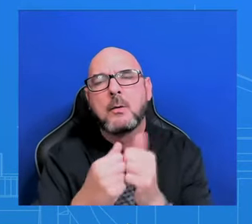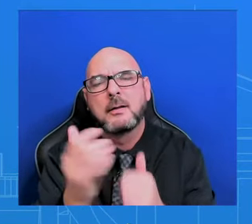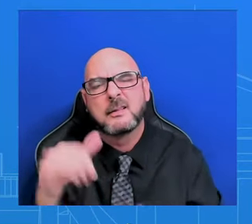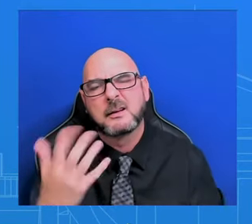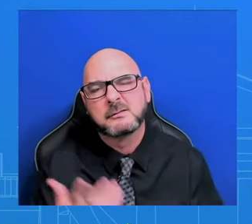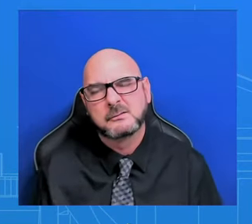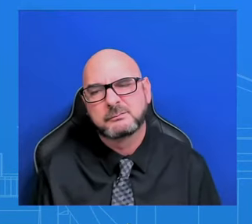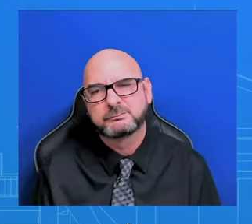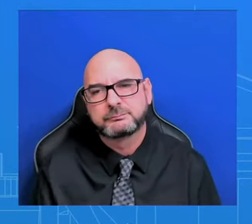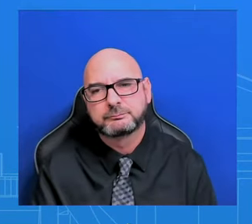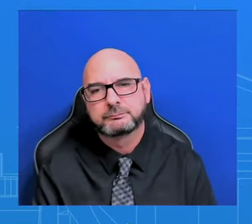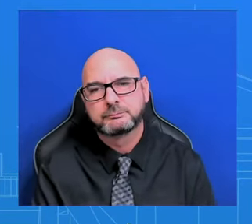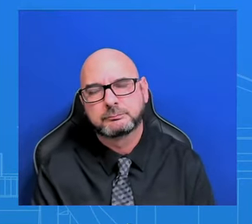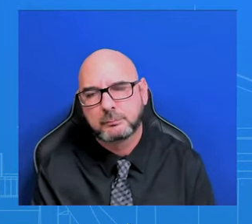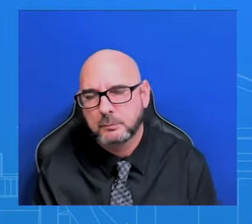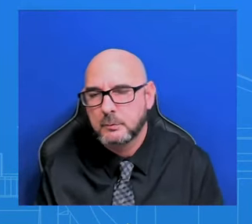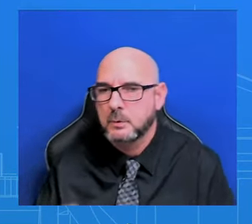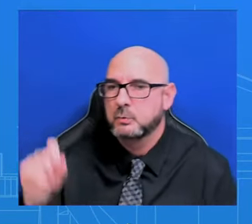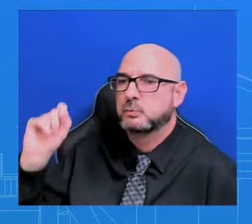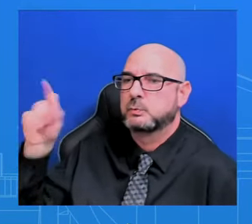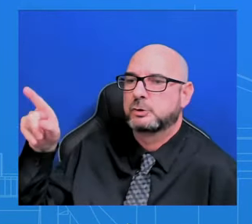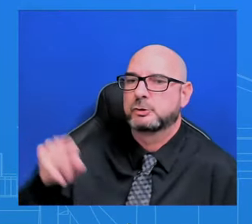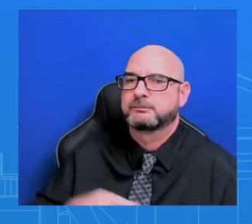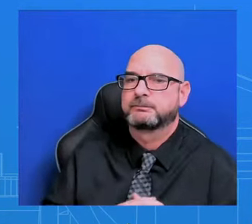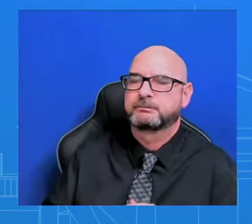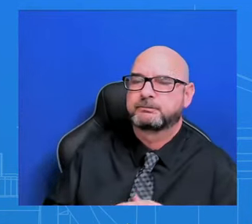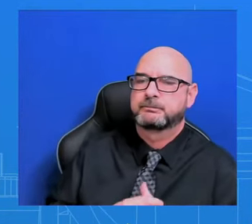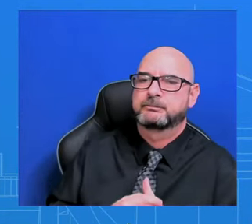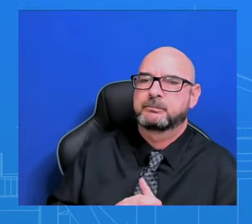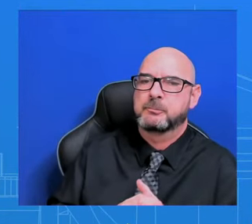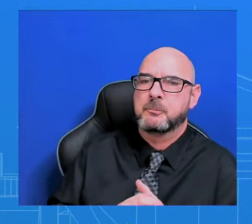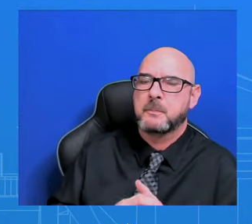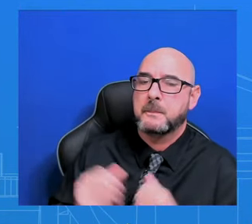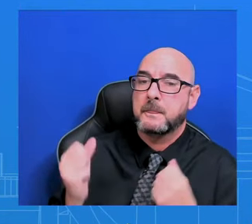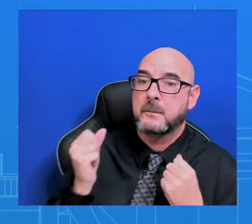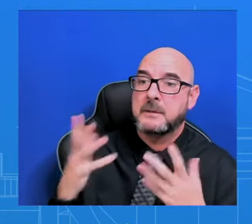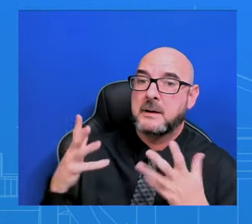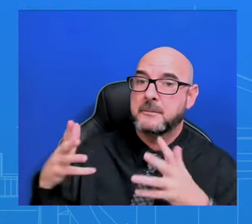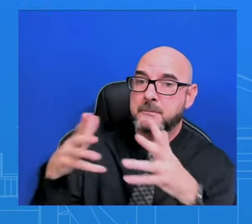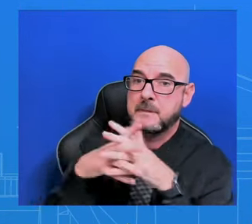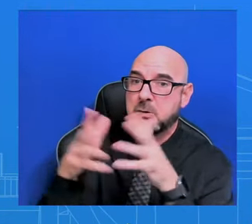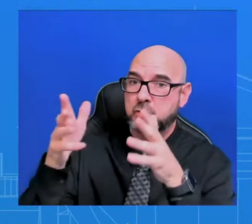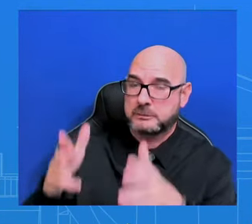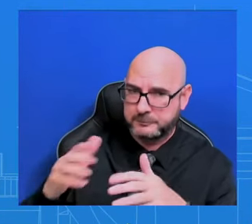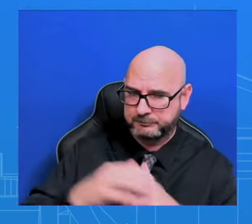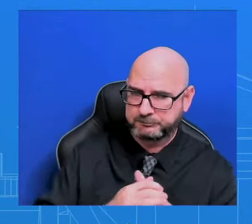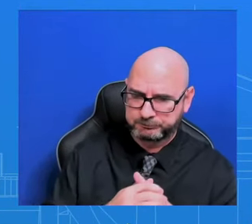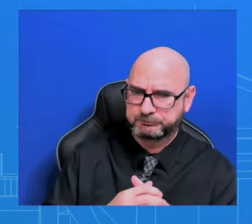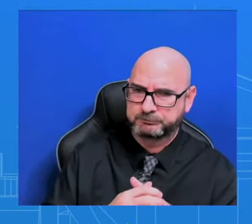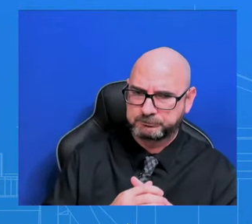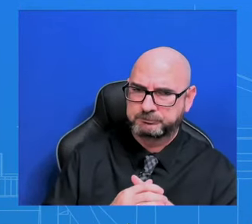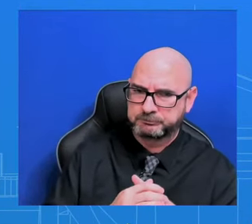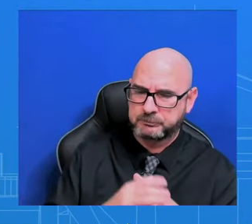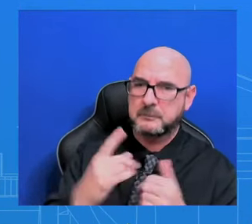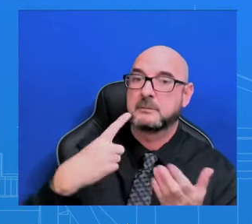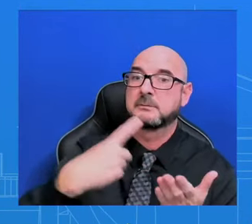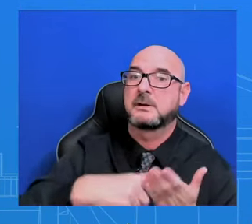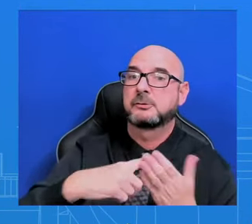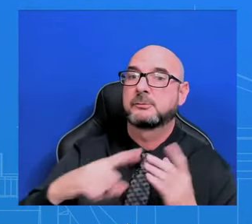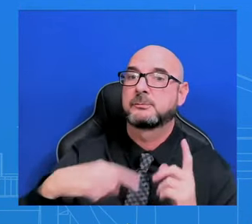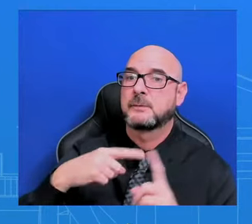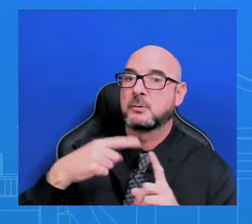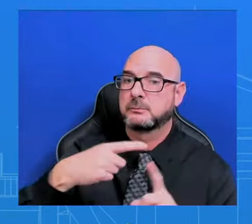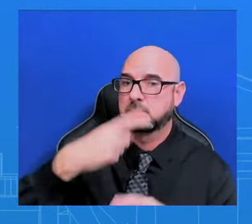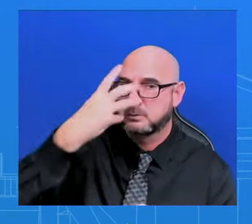is now the top issue for Americans over the economy, over inflation. That's according to a new Harvard poll. So